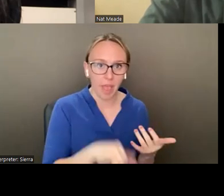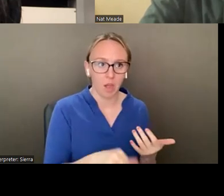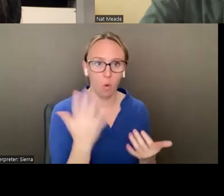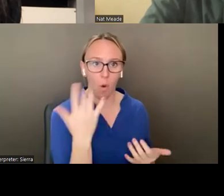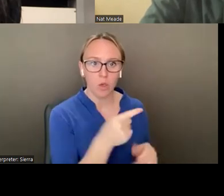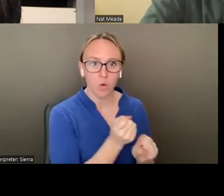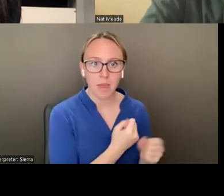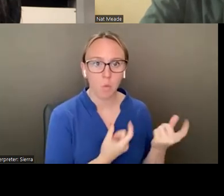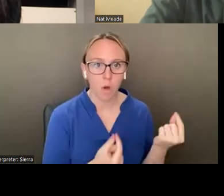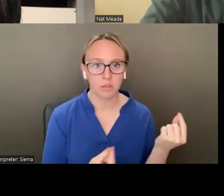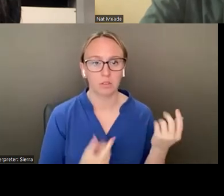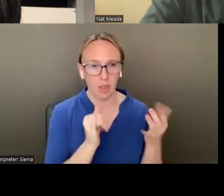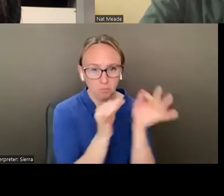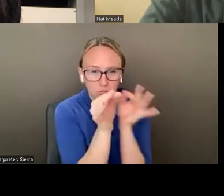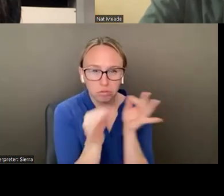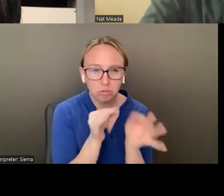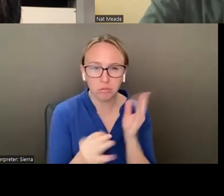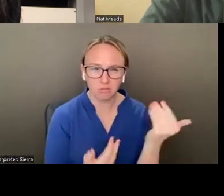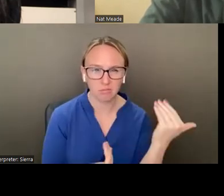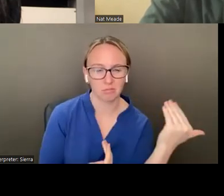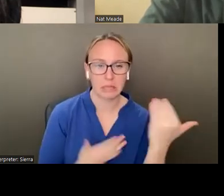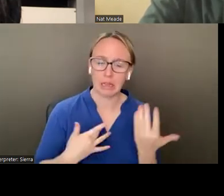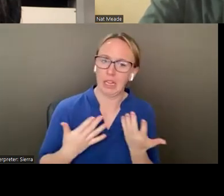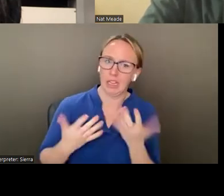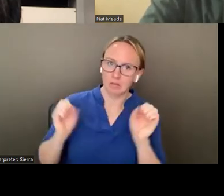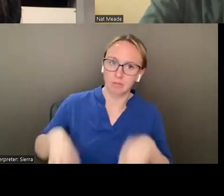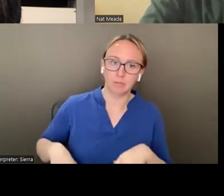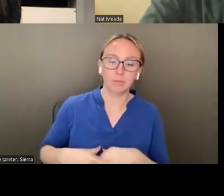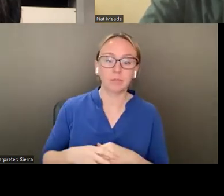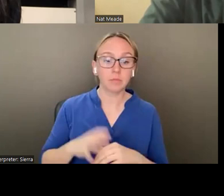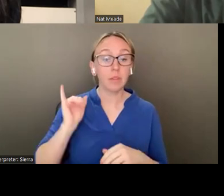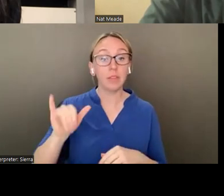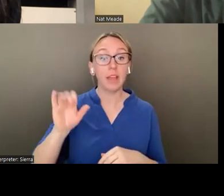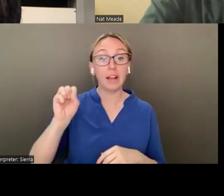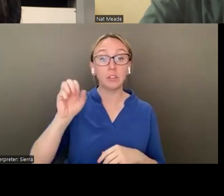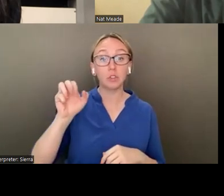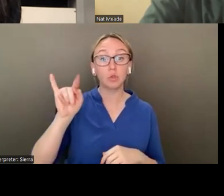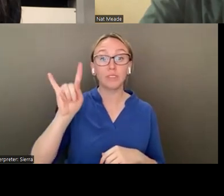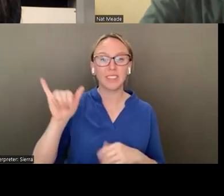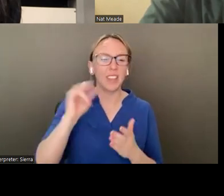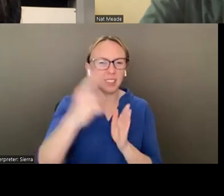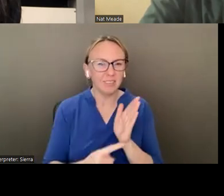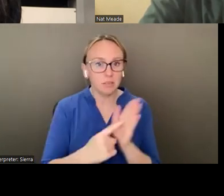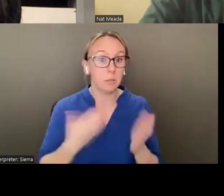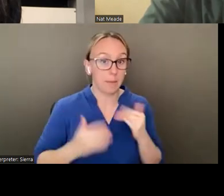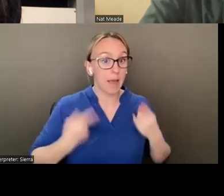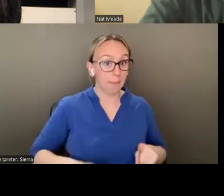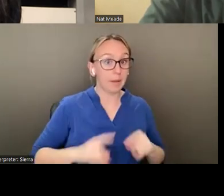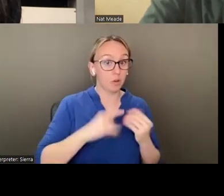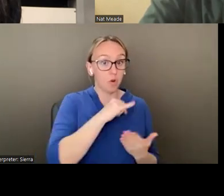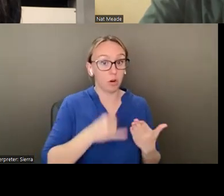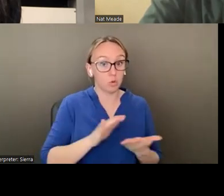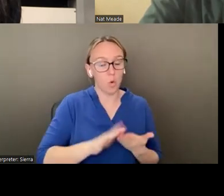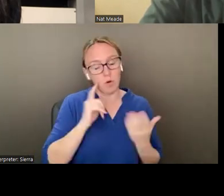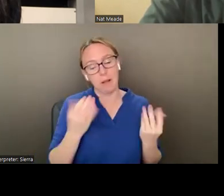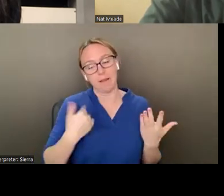the scrutiny, while it may have originated for many of us in art school, it can be something that we carry